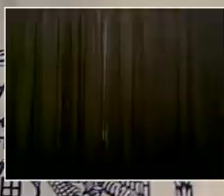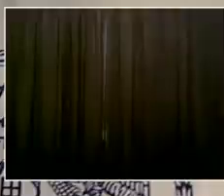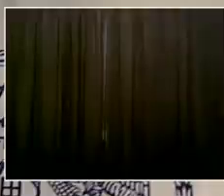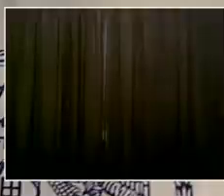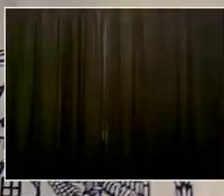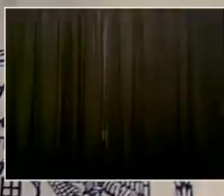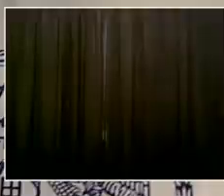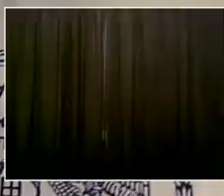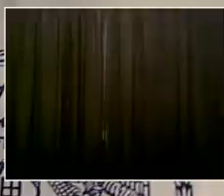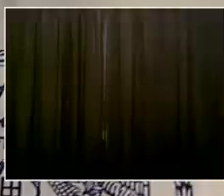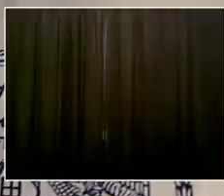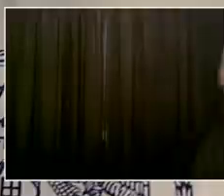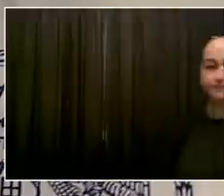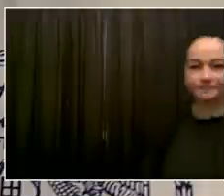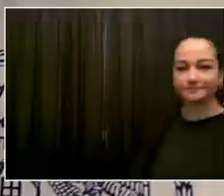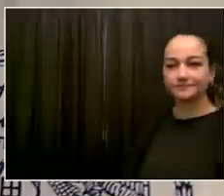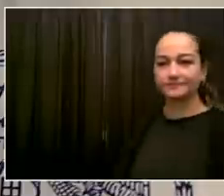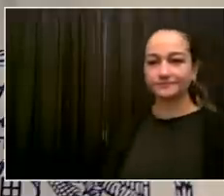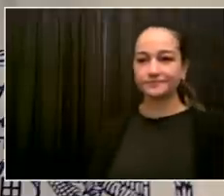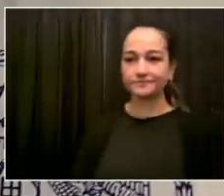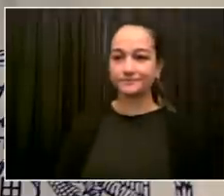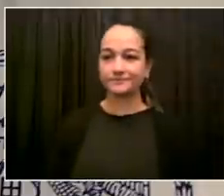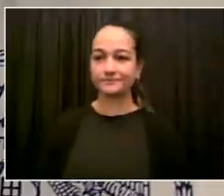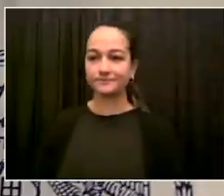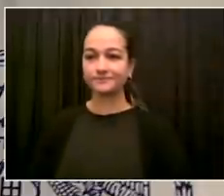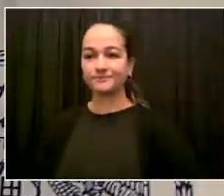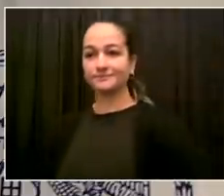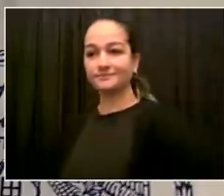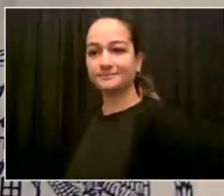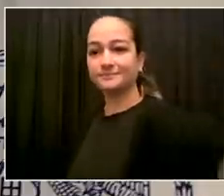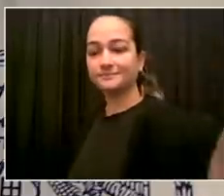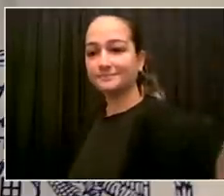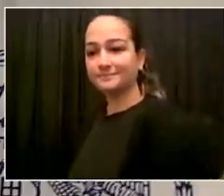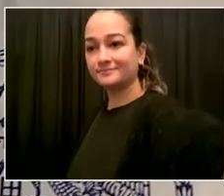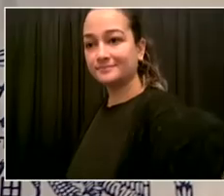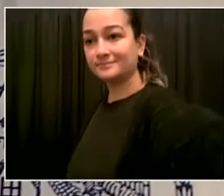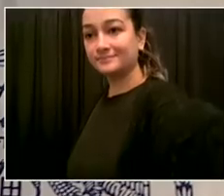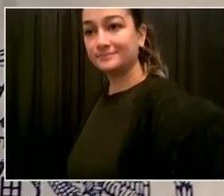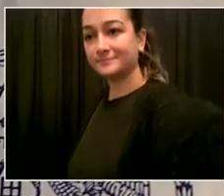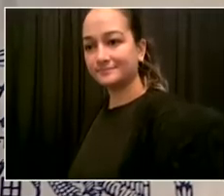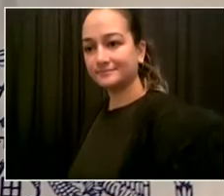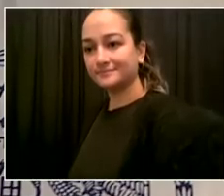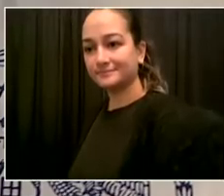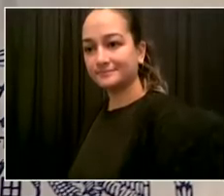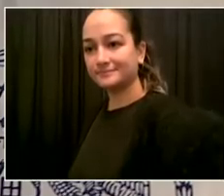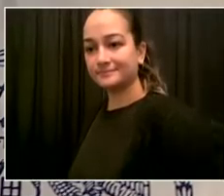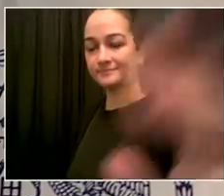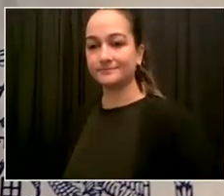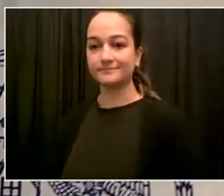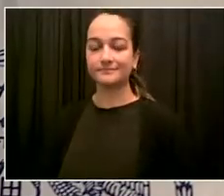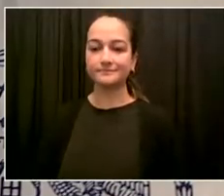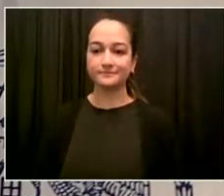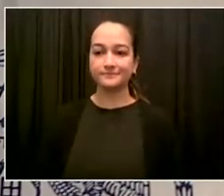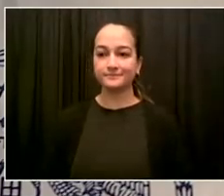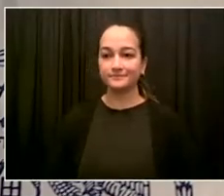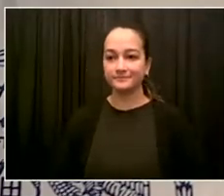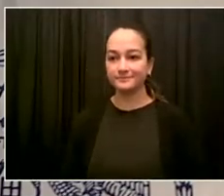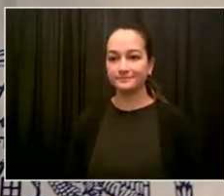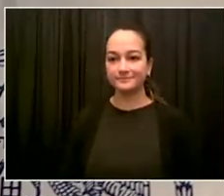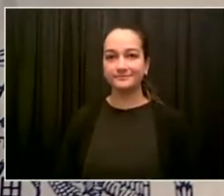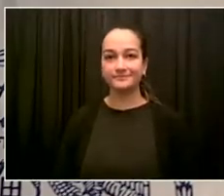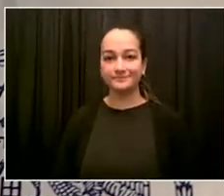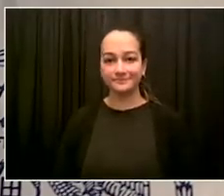para su seguridad. With that, let's turn to our colleagues in the media. And please let me know the name and outlet